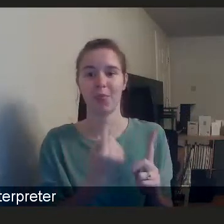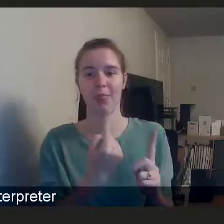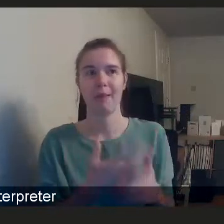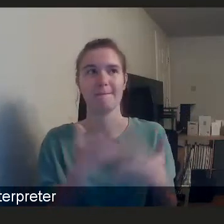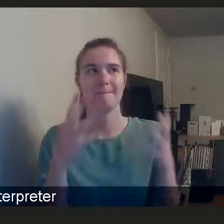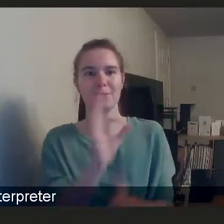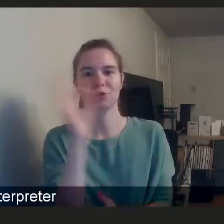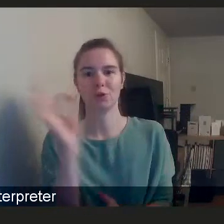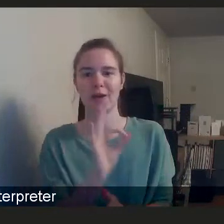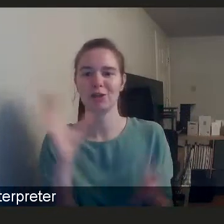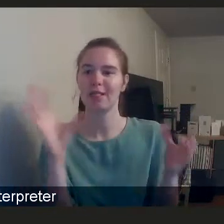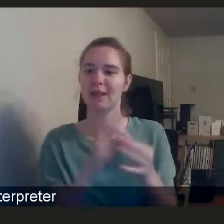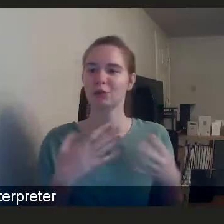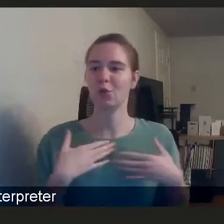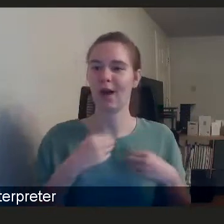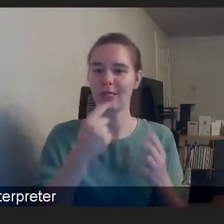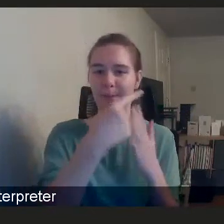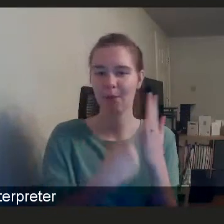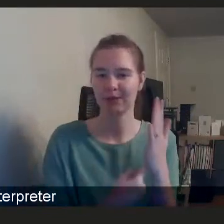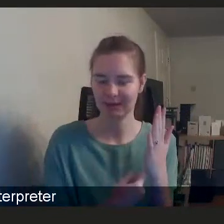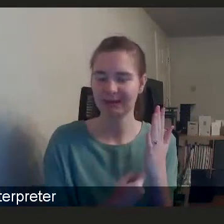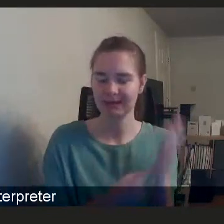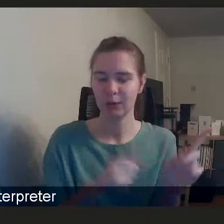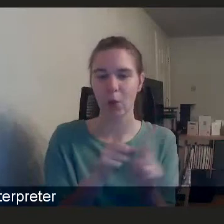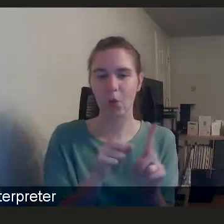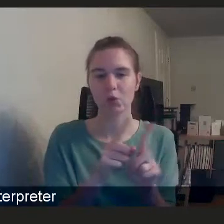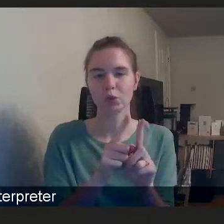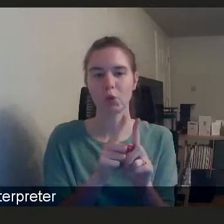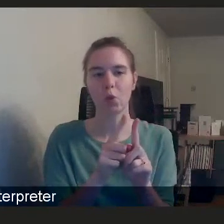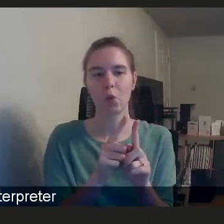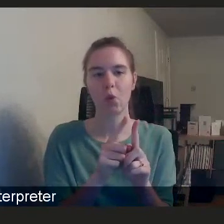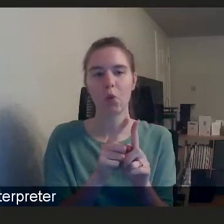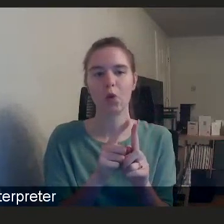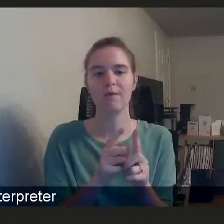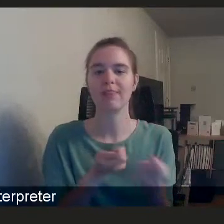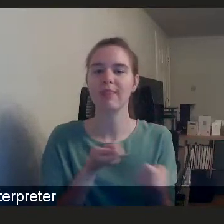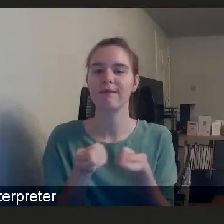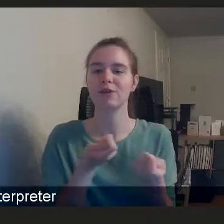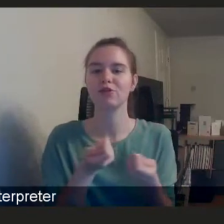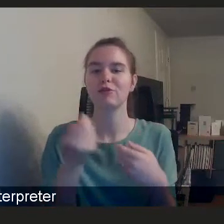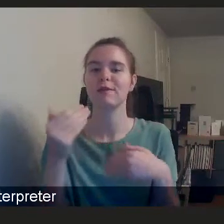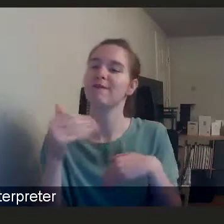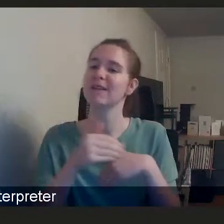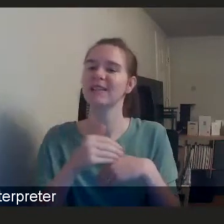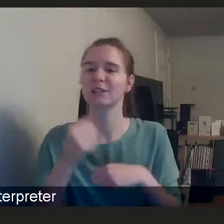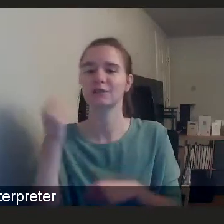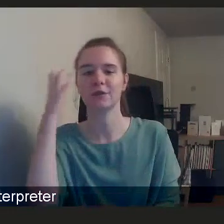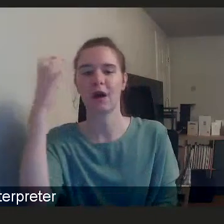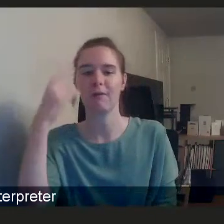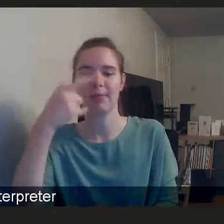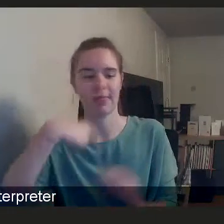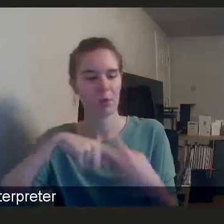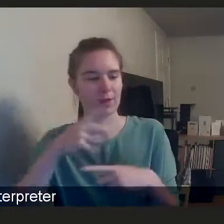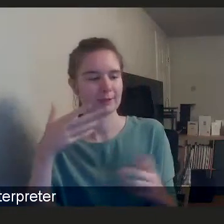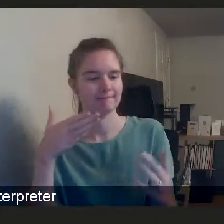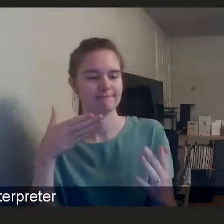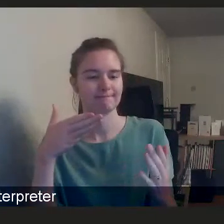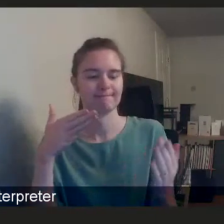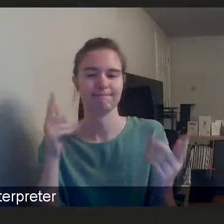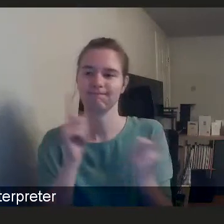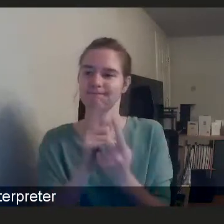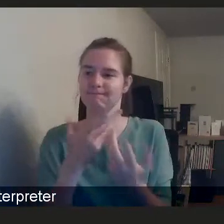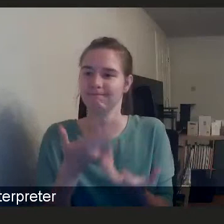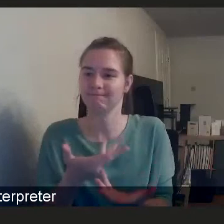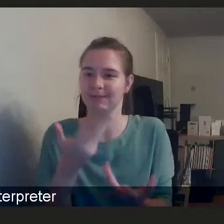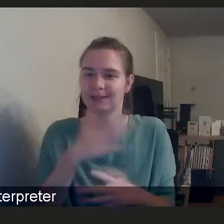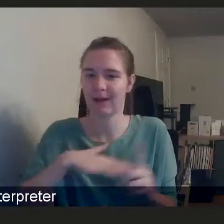policy and also the function of effective government that we face as a society, which is